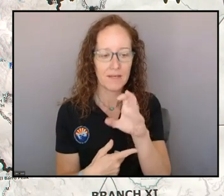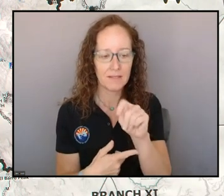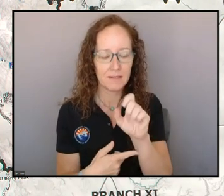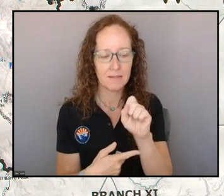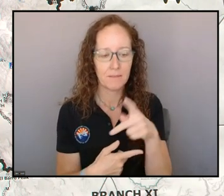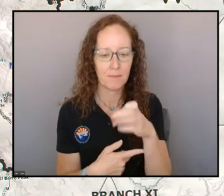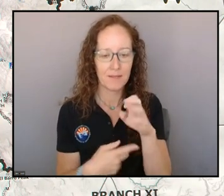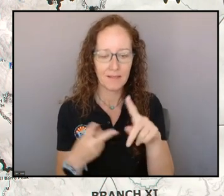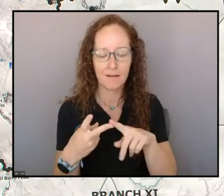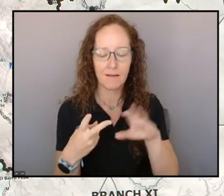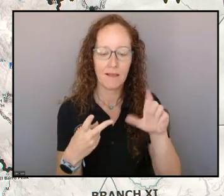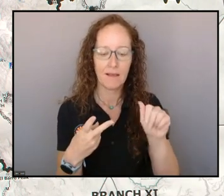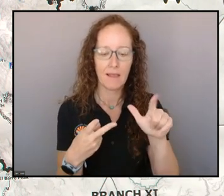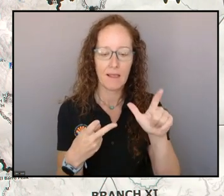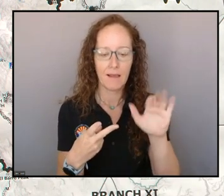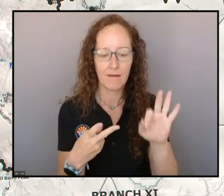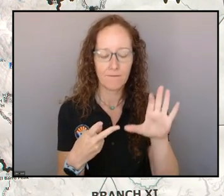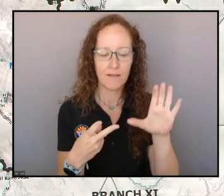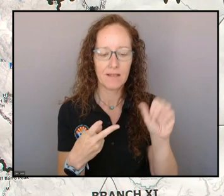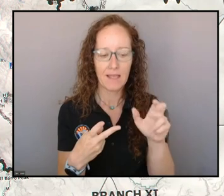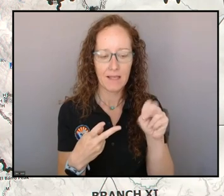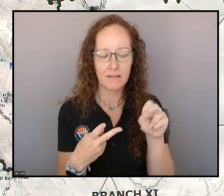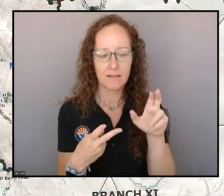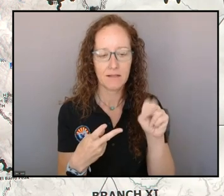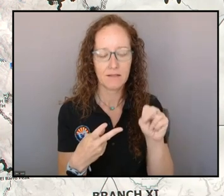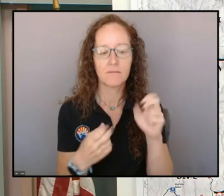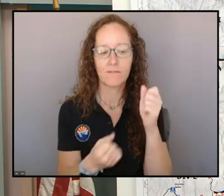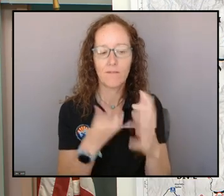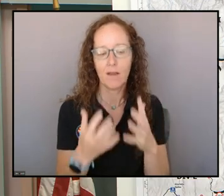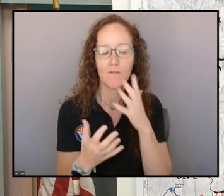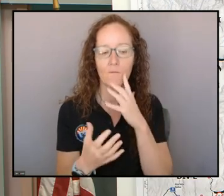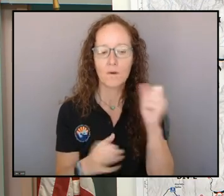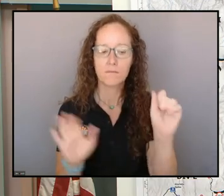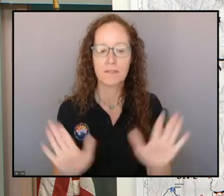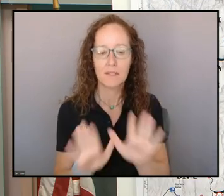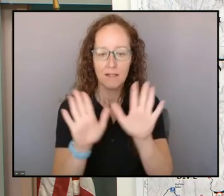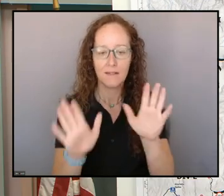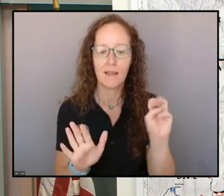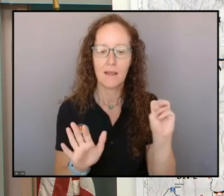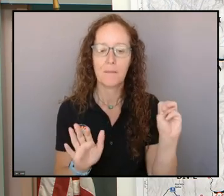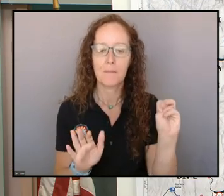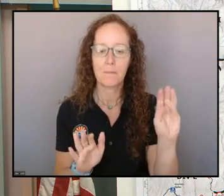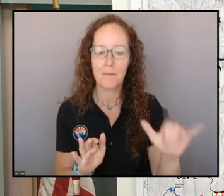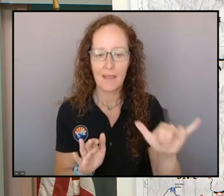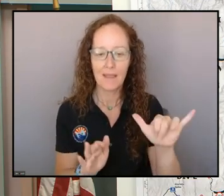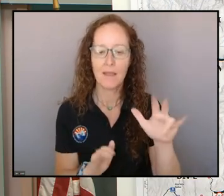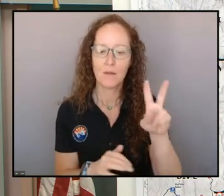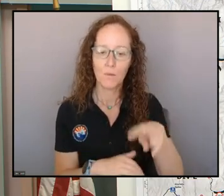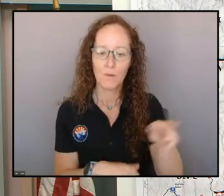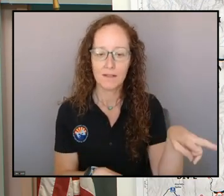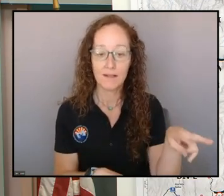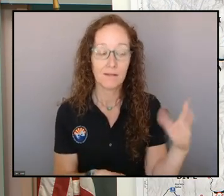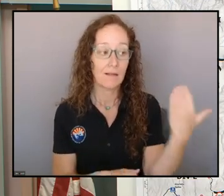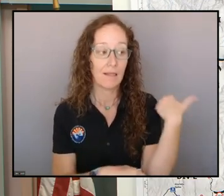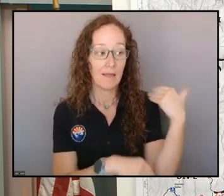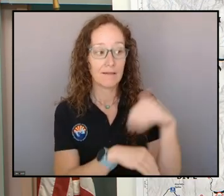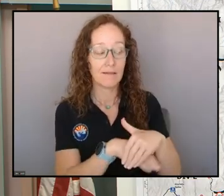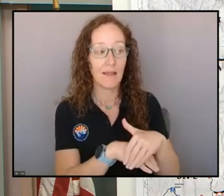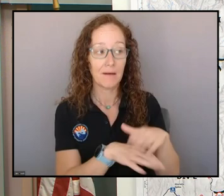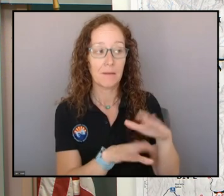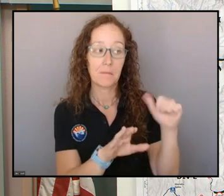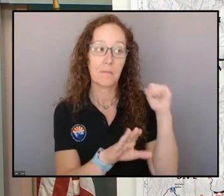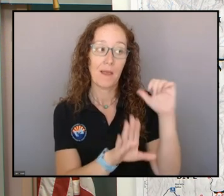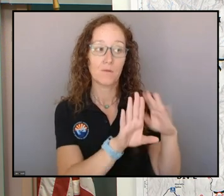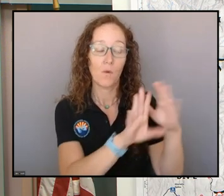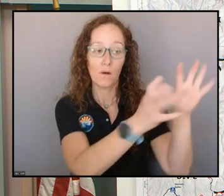May 22nd. So, we had our backdoor front come on through last night, before midnight,